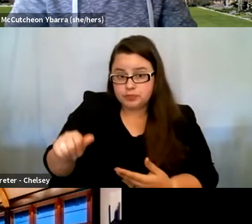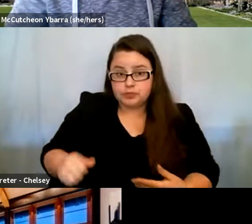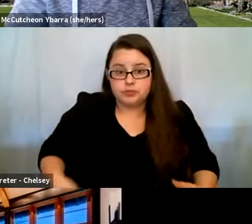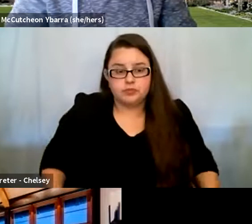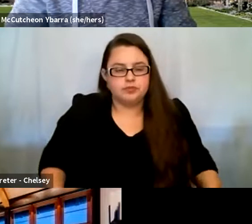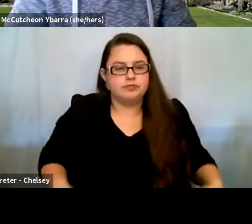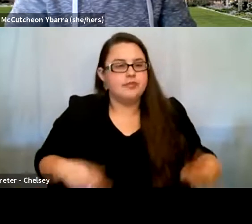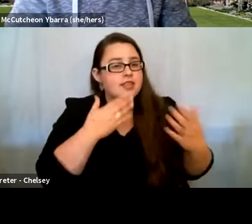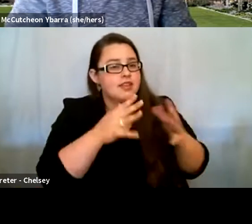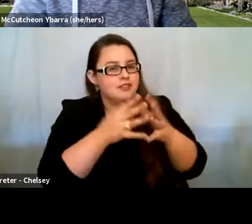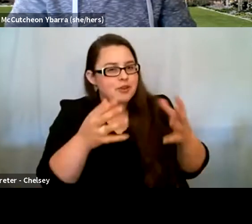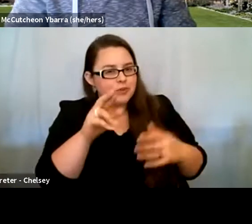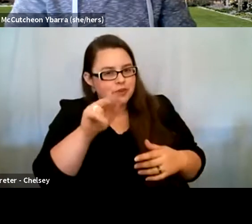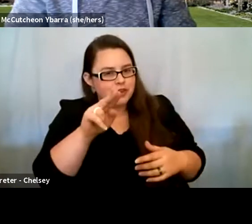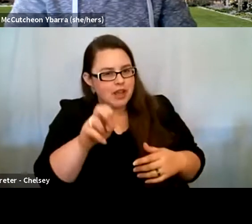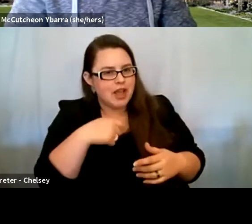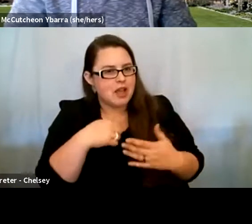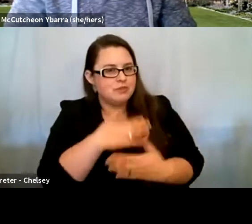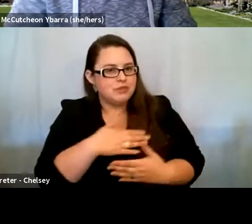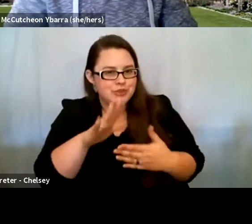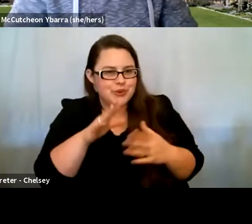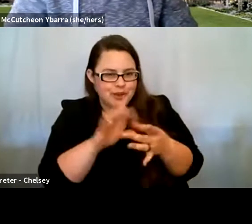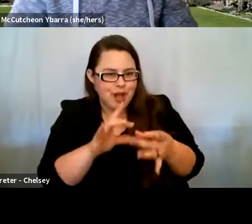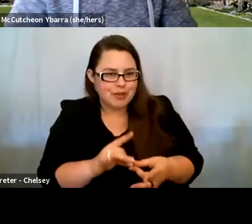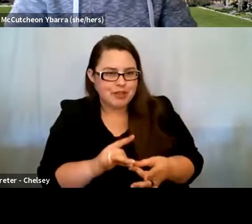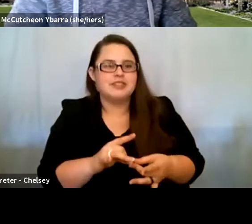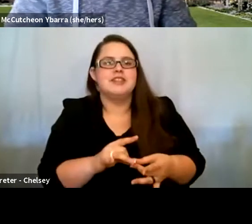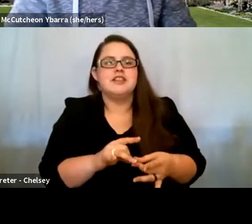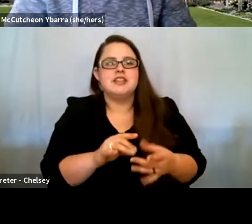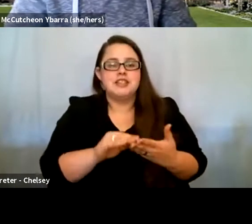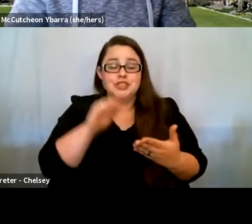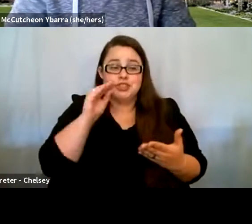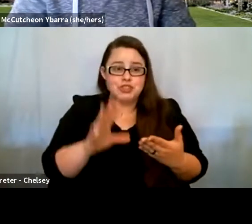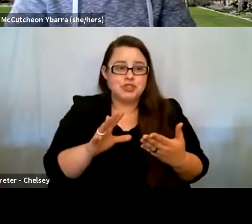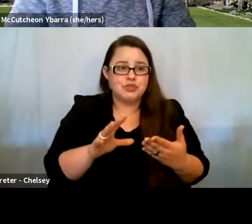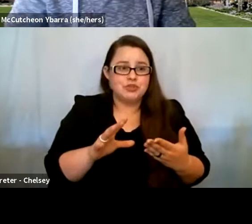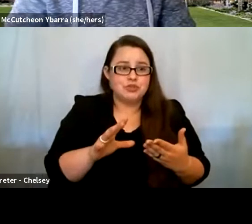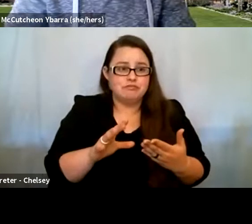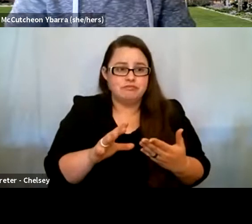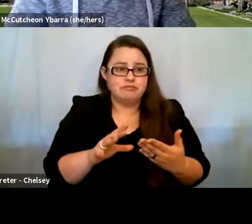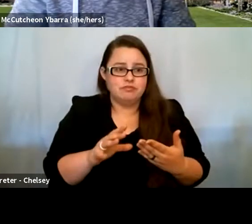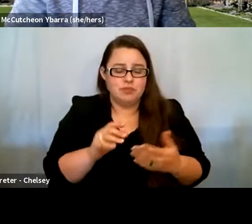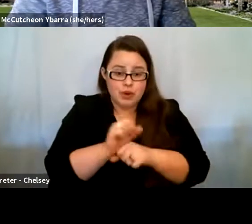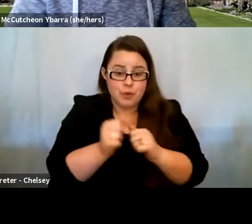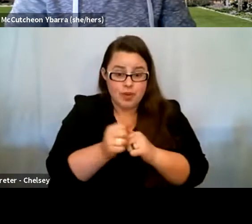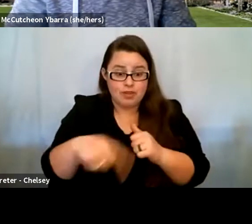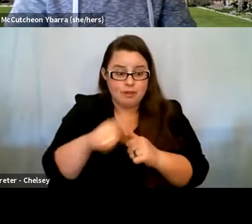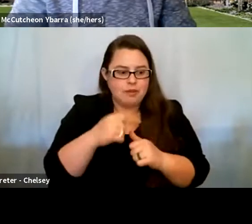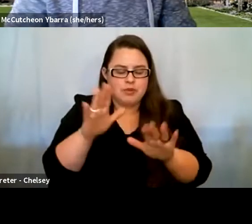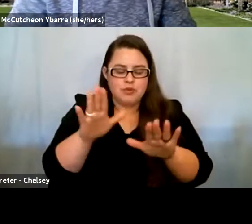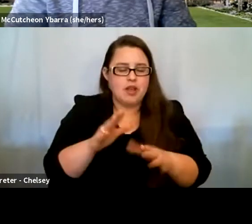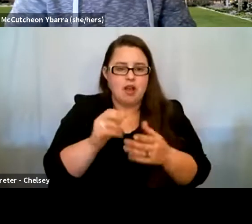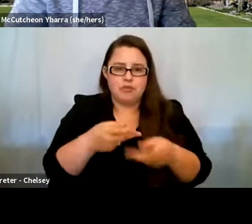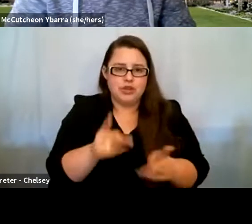Thank you so much, Renee. I appreciate your, your comments. Um, the students really has been a great opportunity just to learn about different